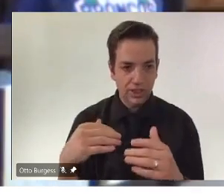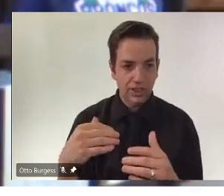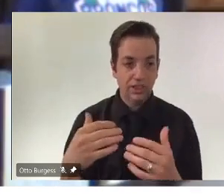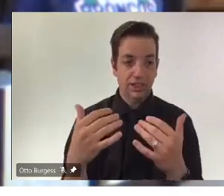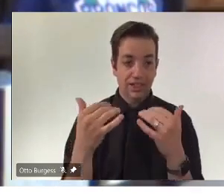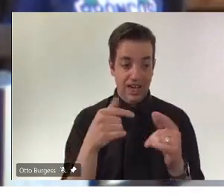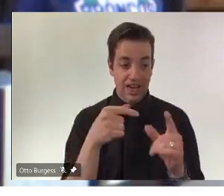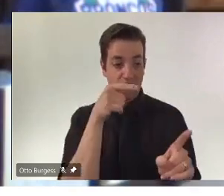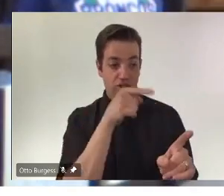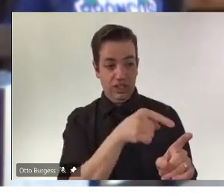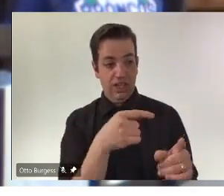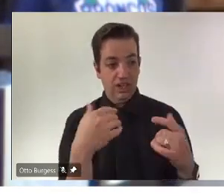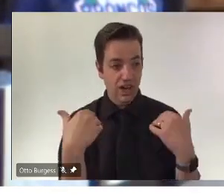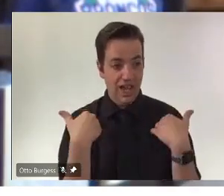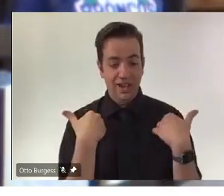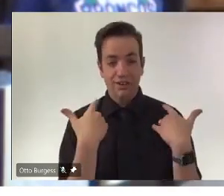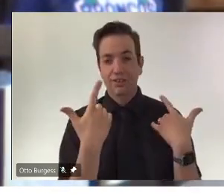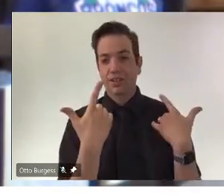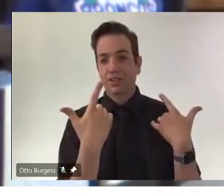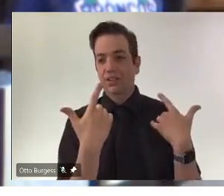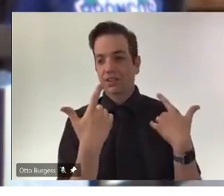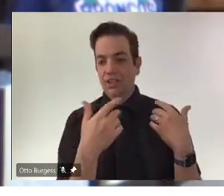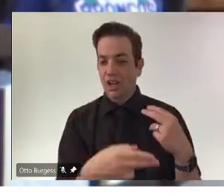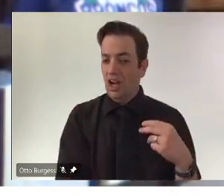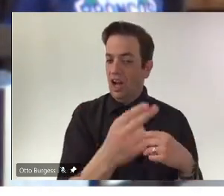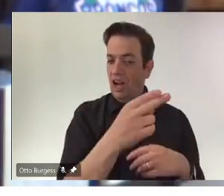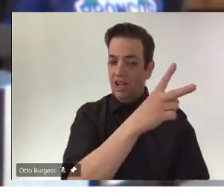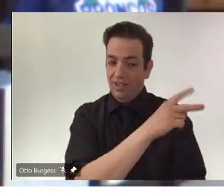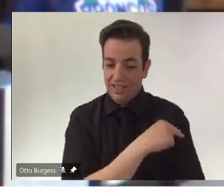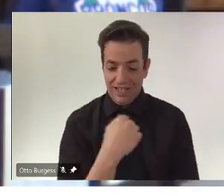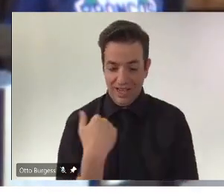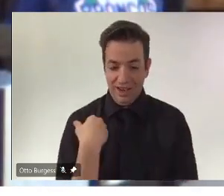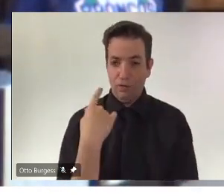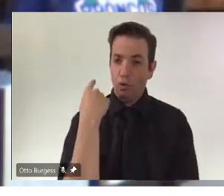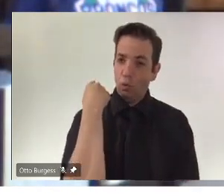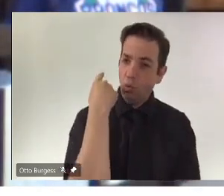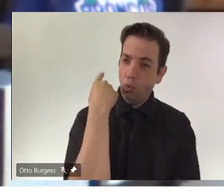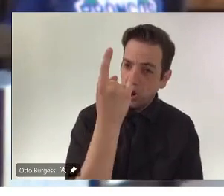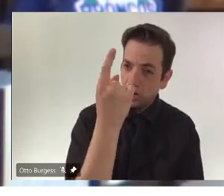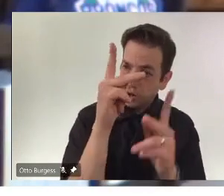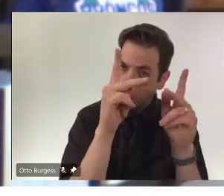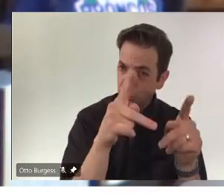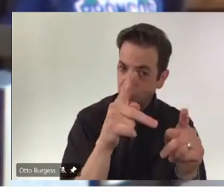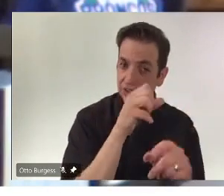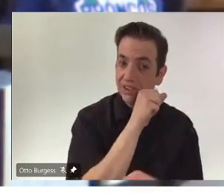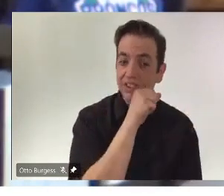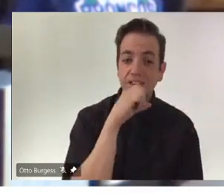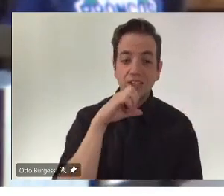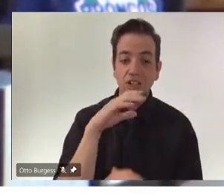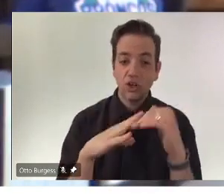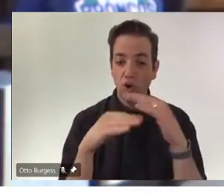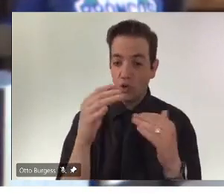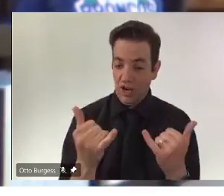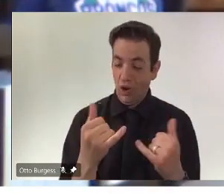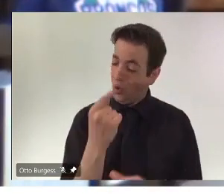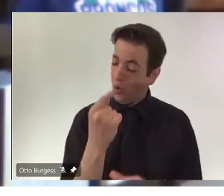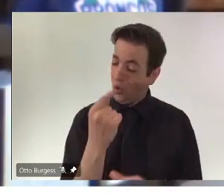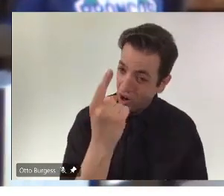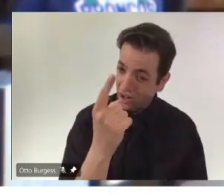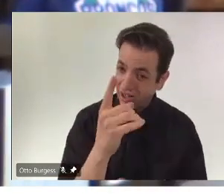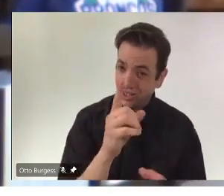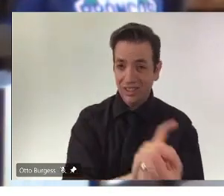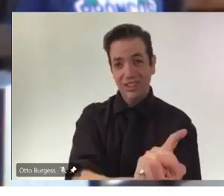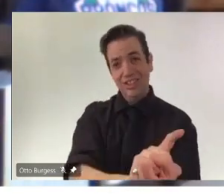one infected individual in long term care. We've heard Dr. Shahab talk many times about the efficacy both on first dose and second